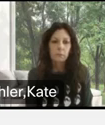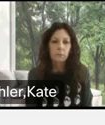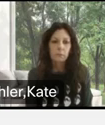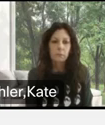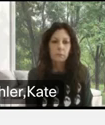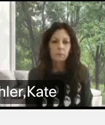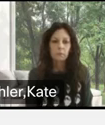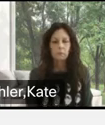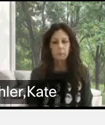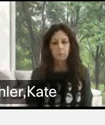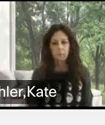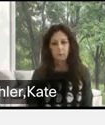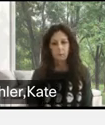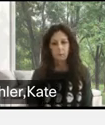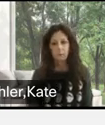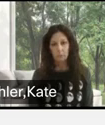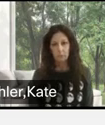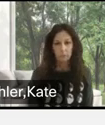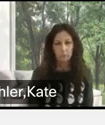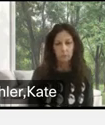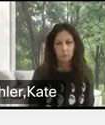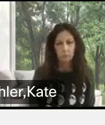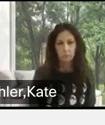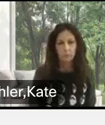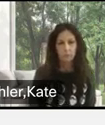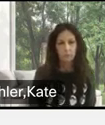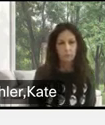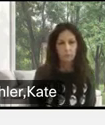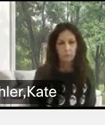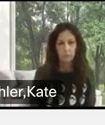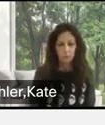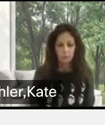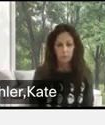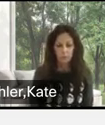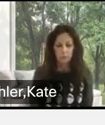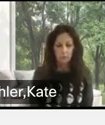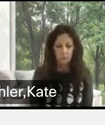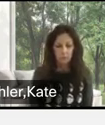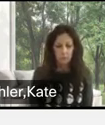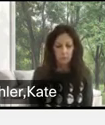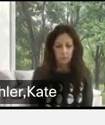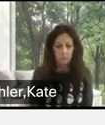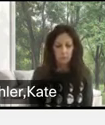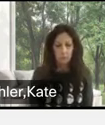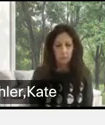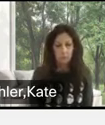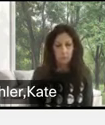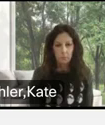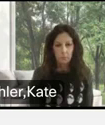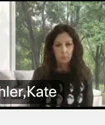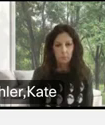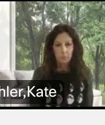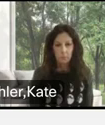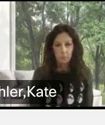online environment and be able to fully participate in what everyone else is doing. Like, there are many